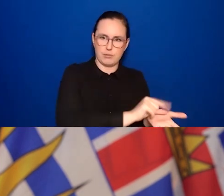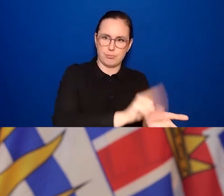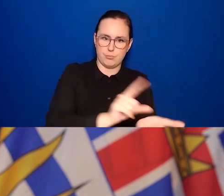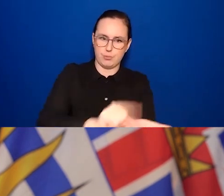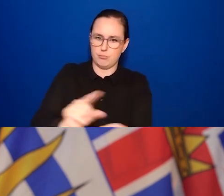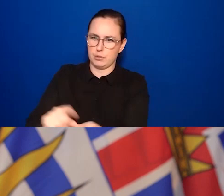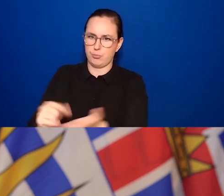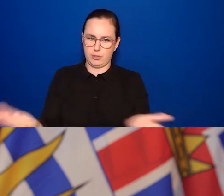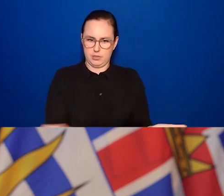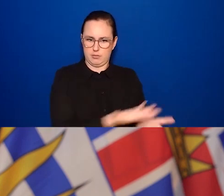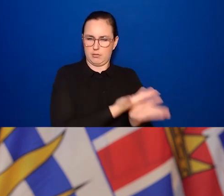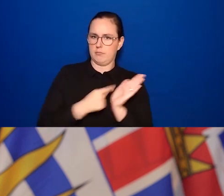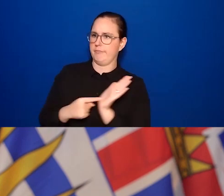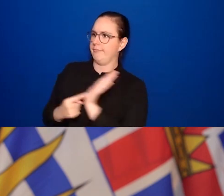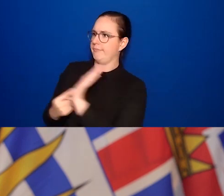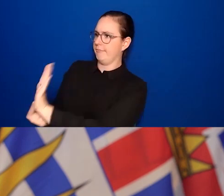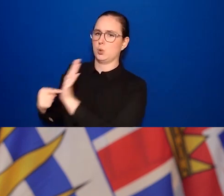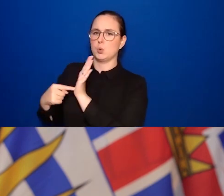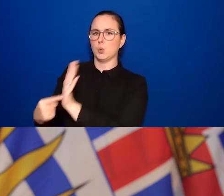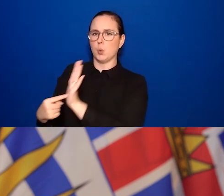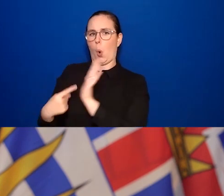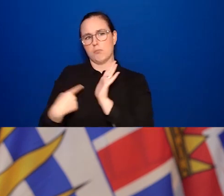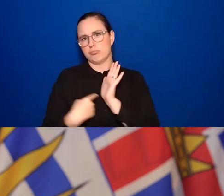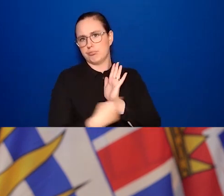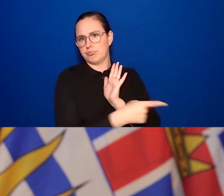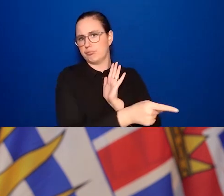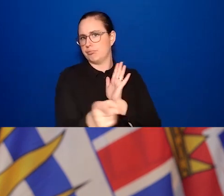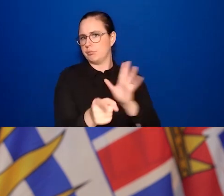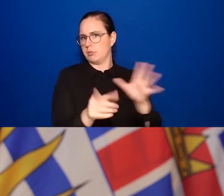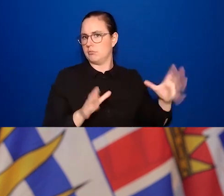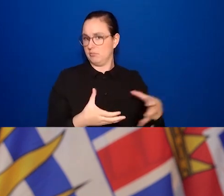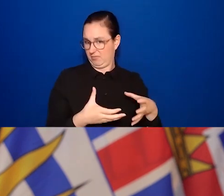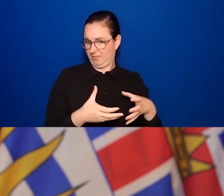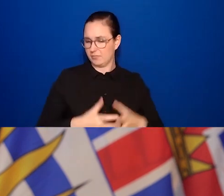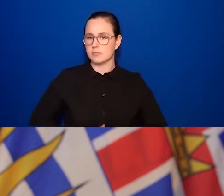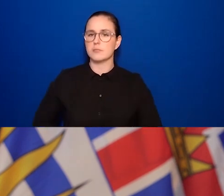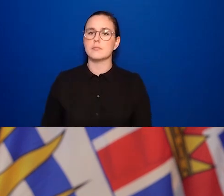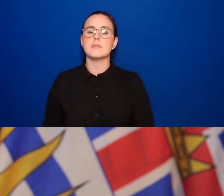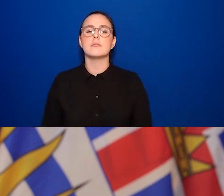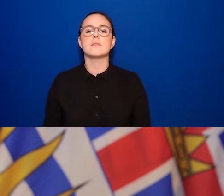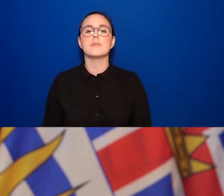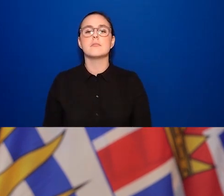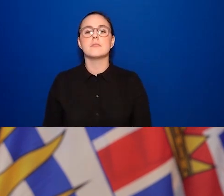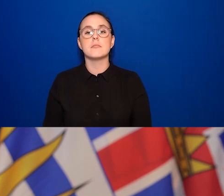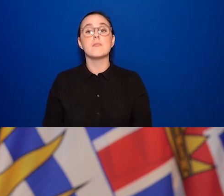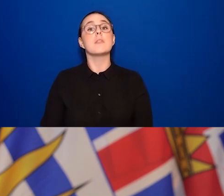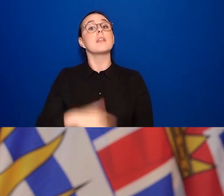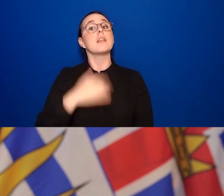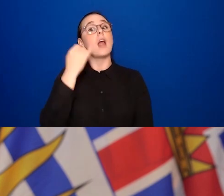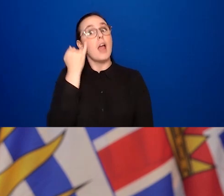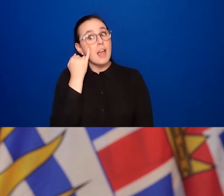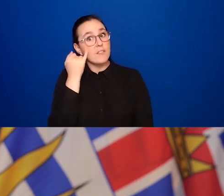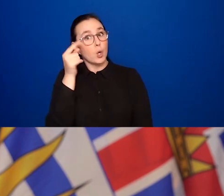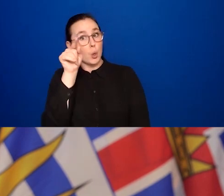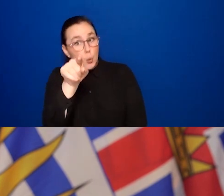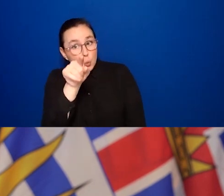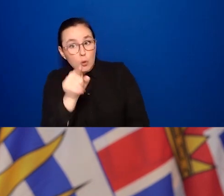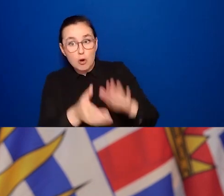For a business perspective, for verifying a BC vaccine card, you have two options, and these two options will be the